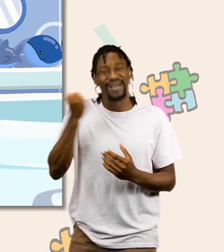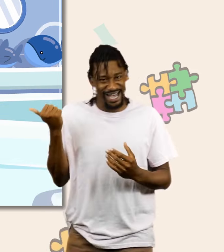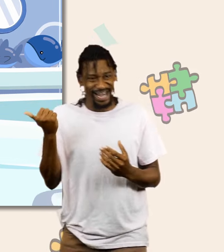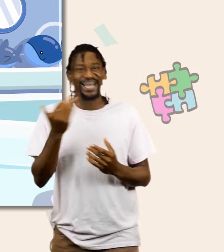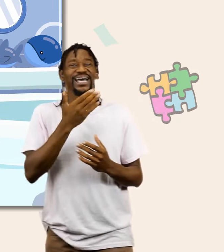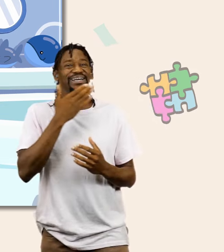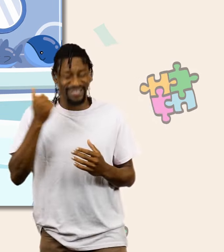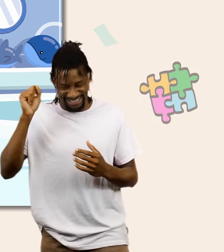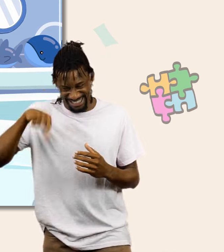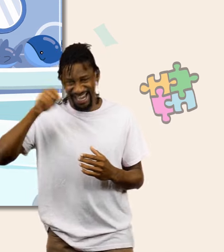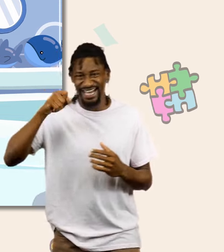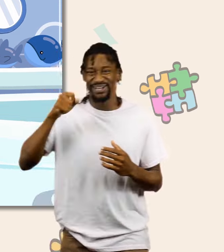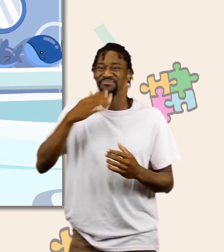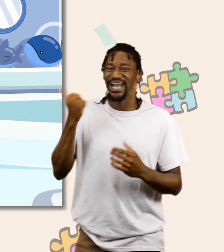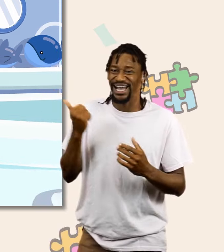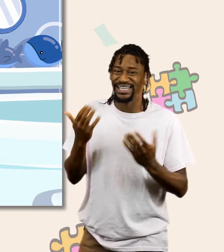That's better.